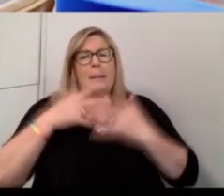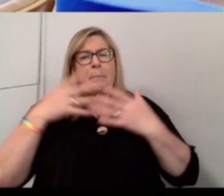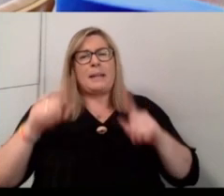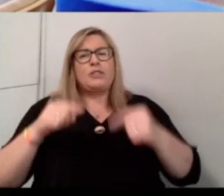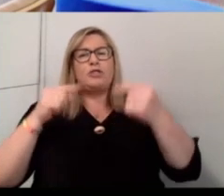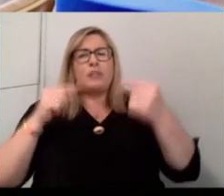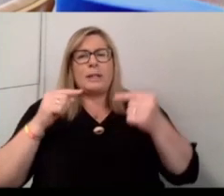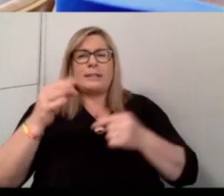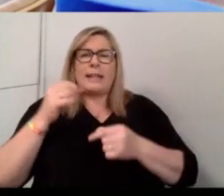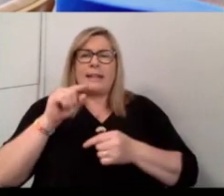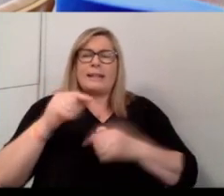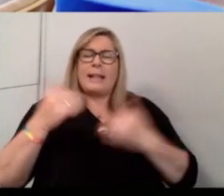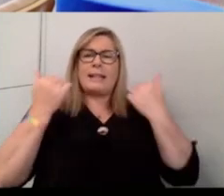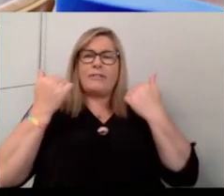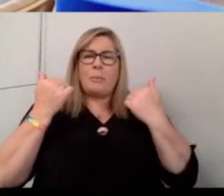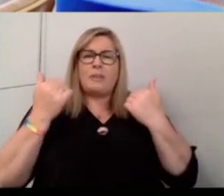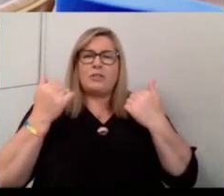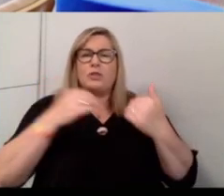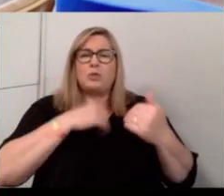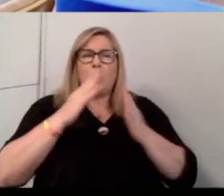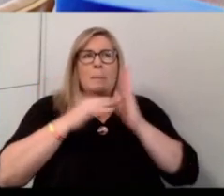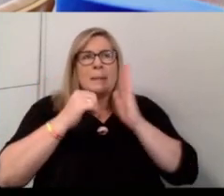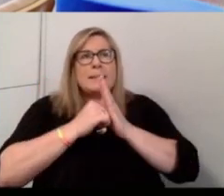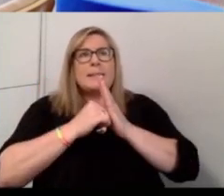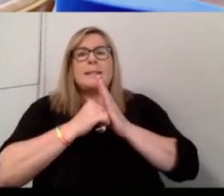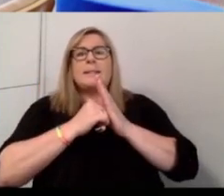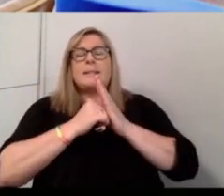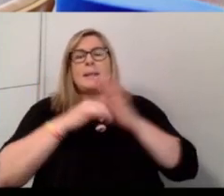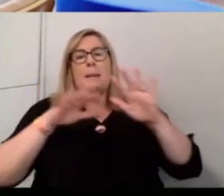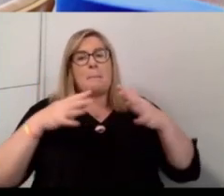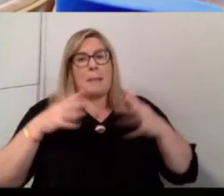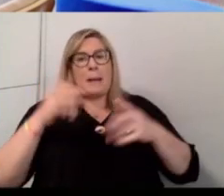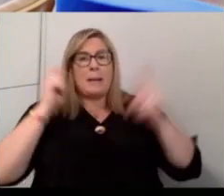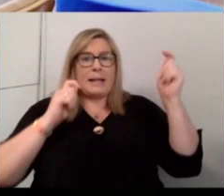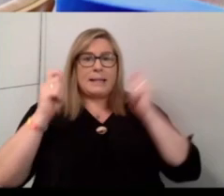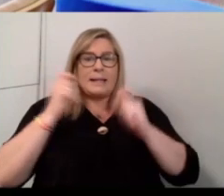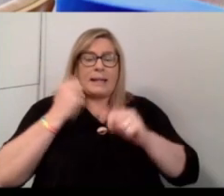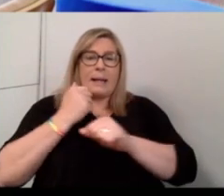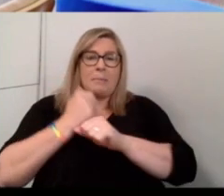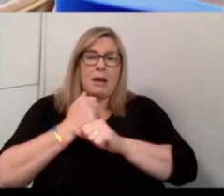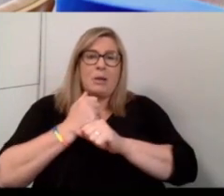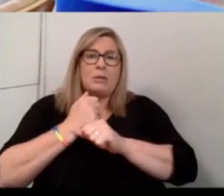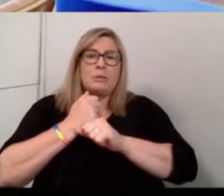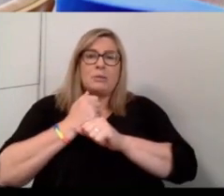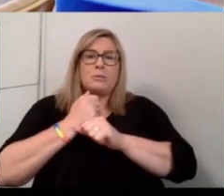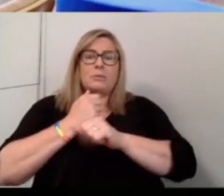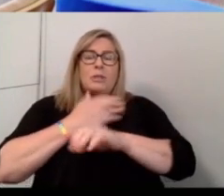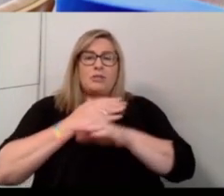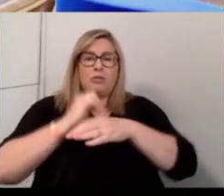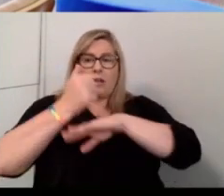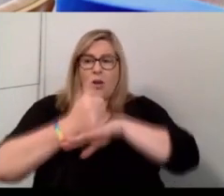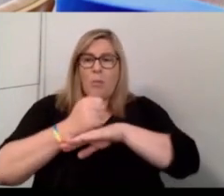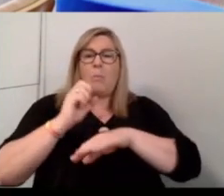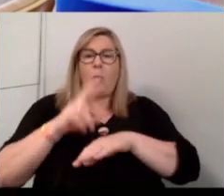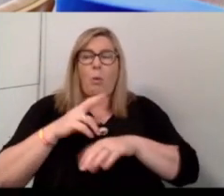is getting that information to businesses that may be thinking of starting up with those that are already operating.